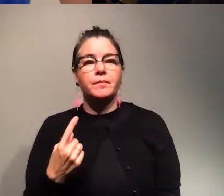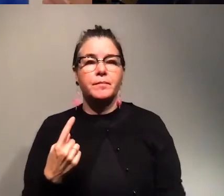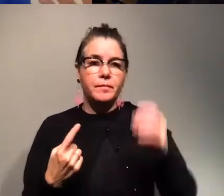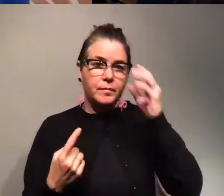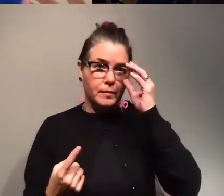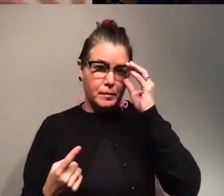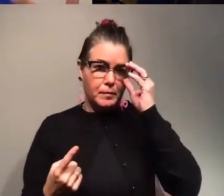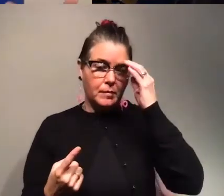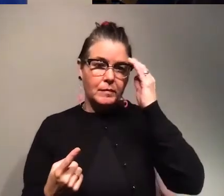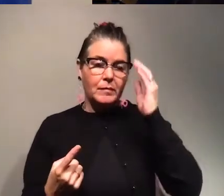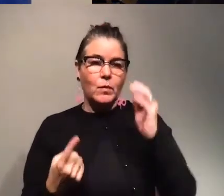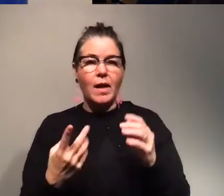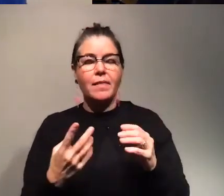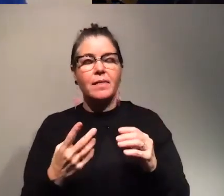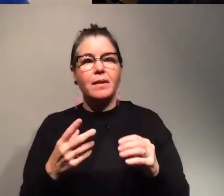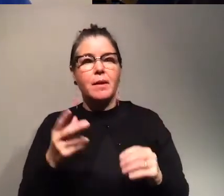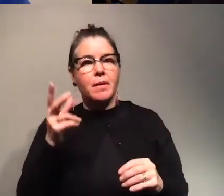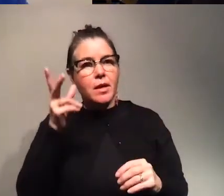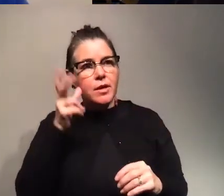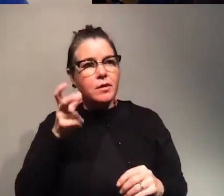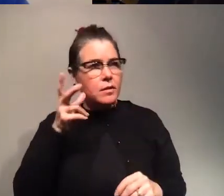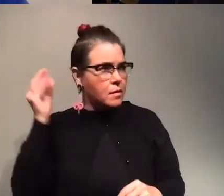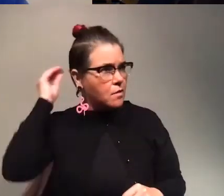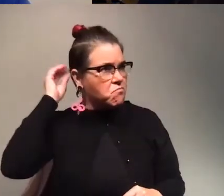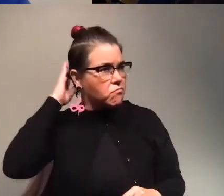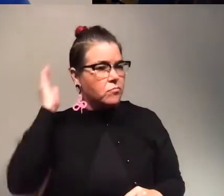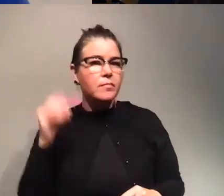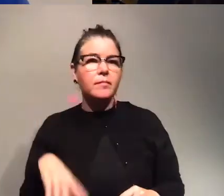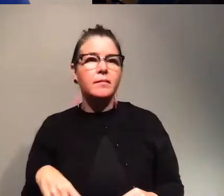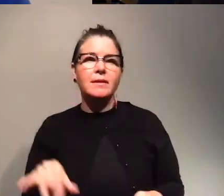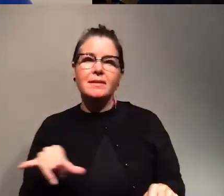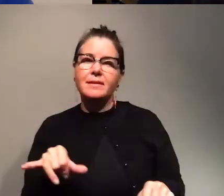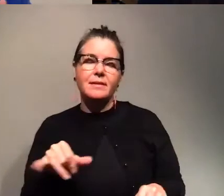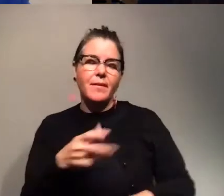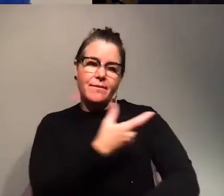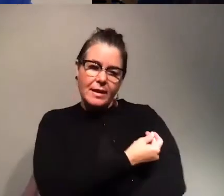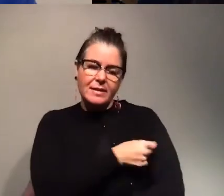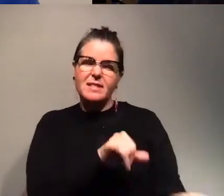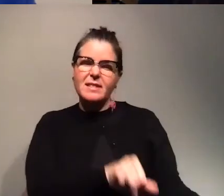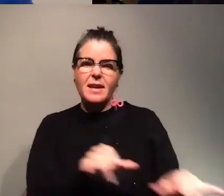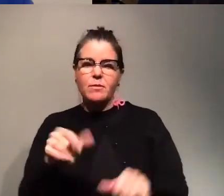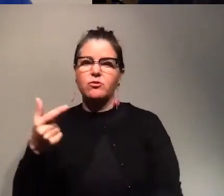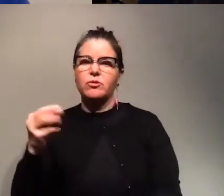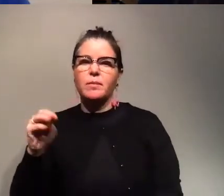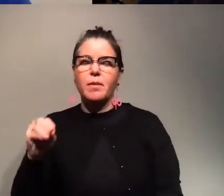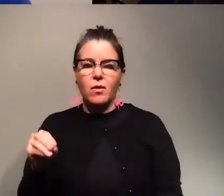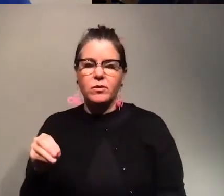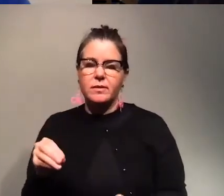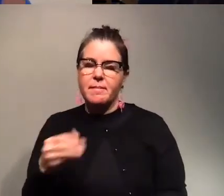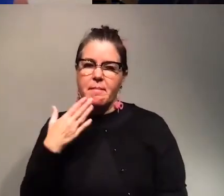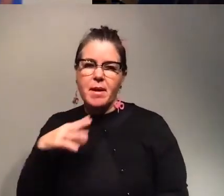so constant that people keep in their minds and the same happened with gmo i think that one of the